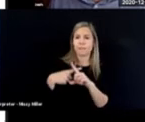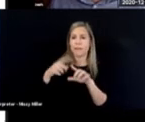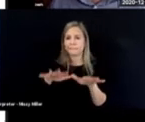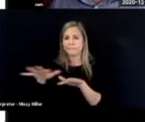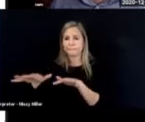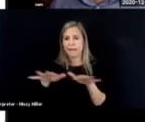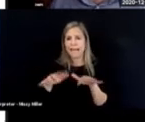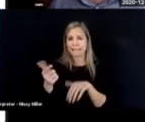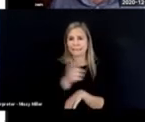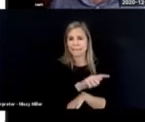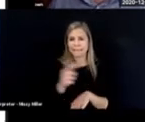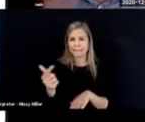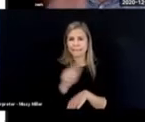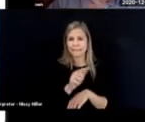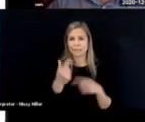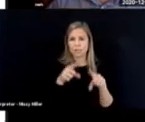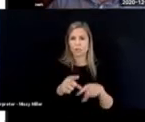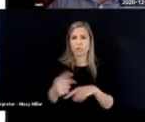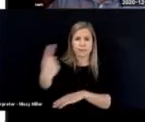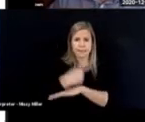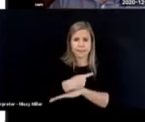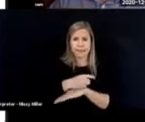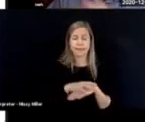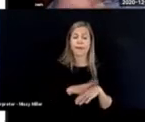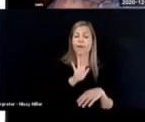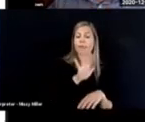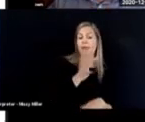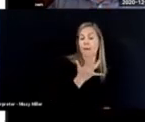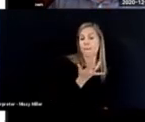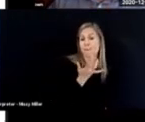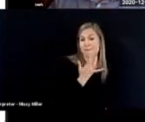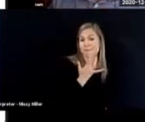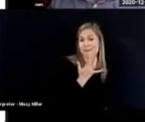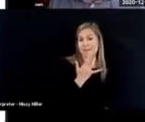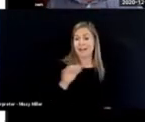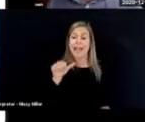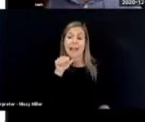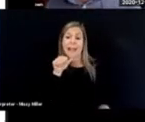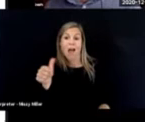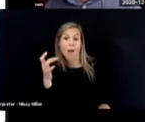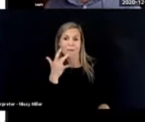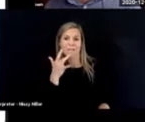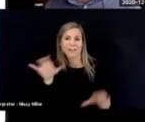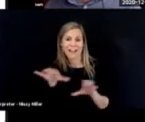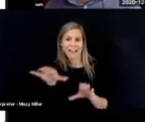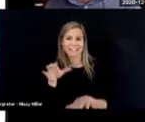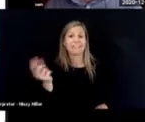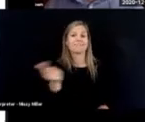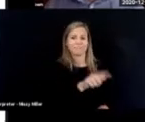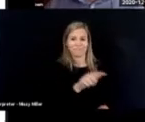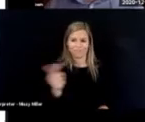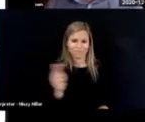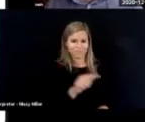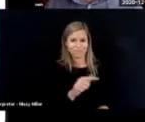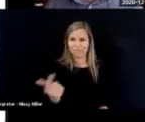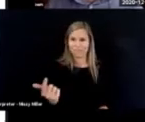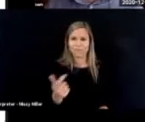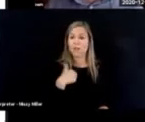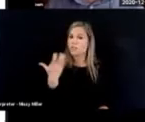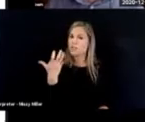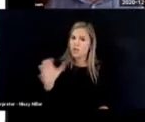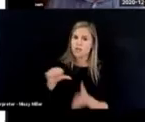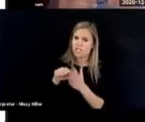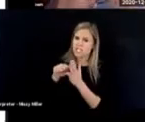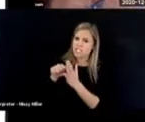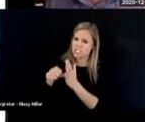passive sessions in the day. Alternating preferred and less preferred activities. So that the child